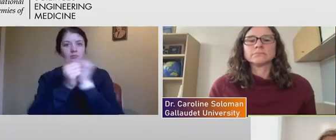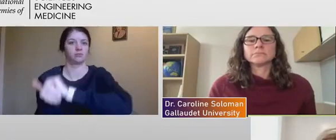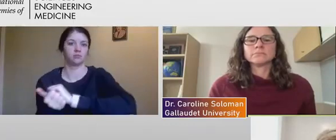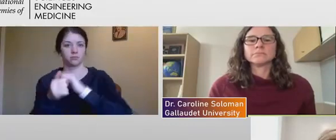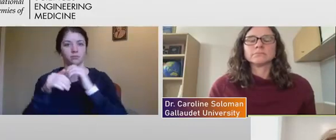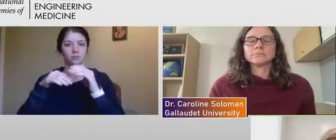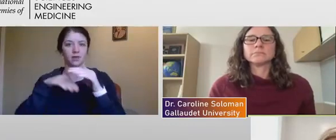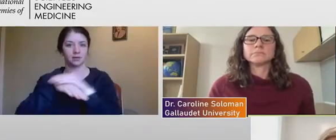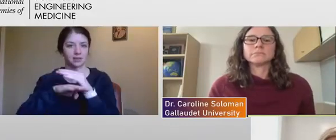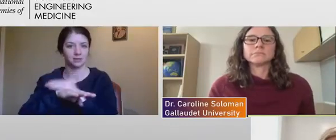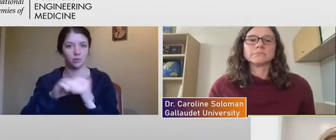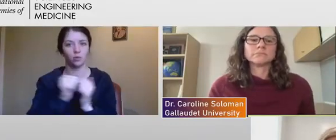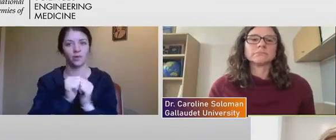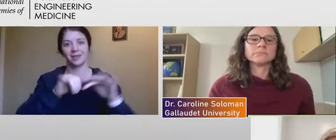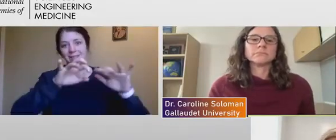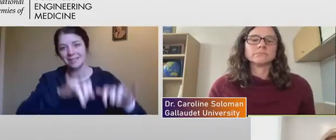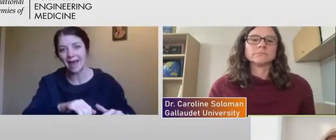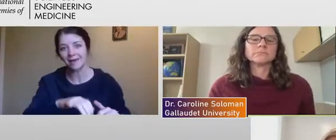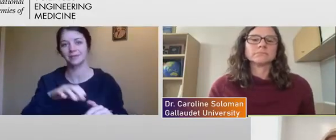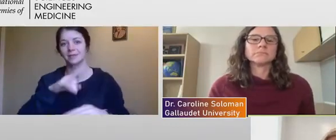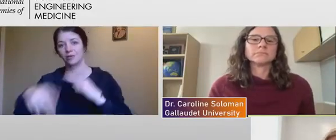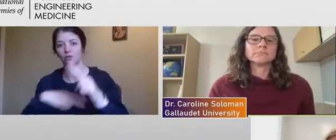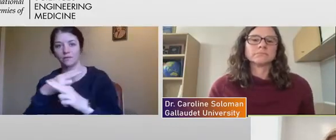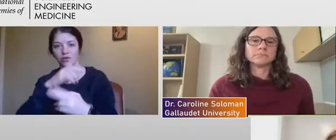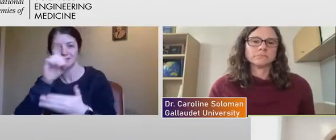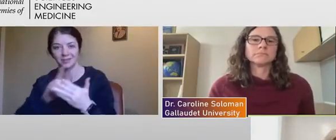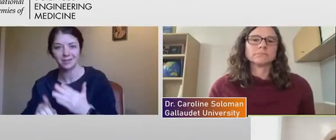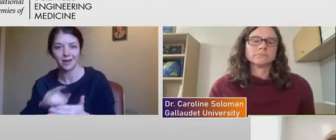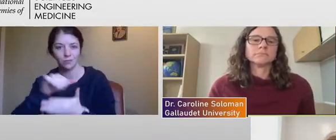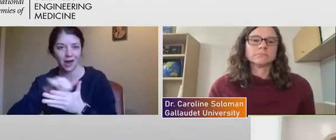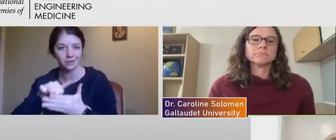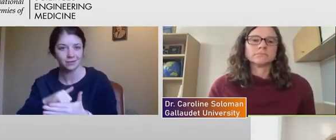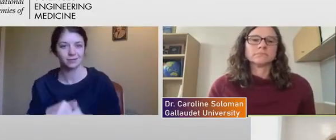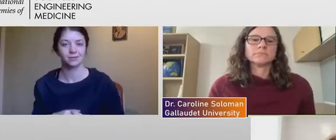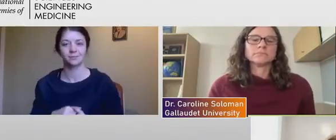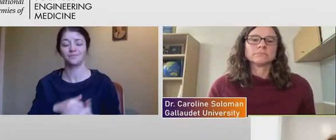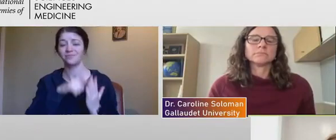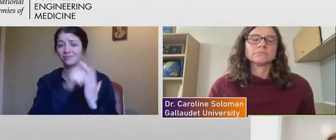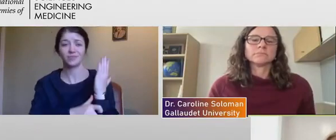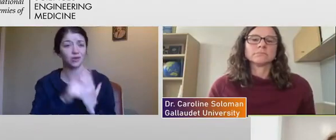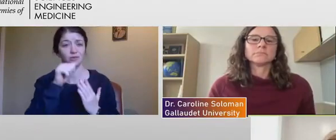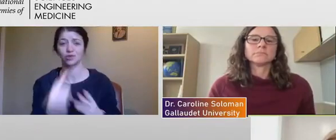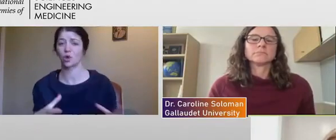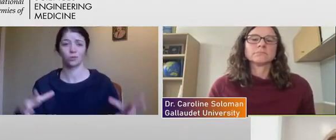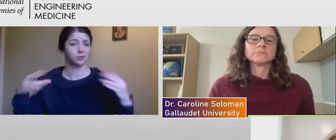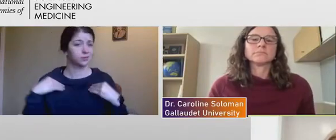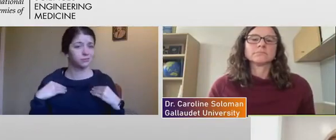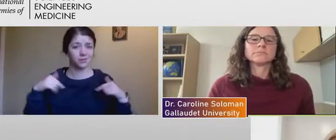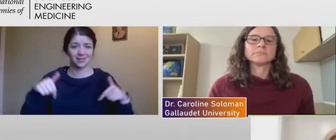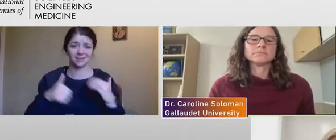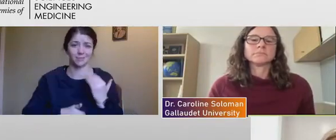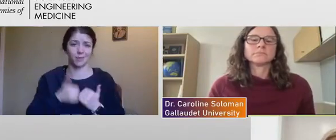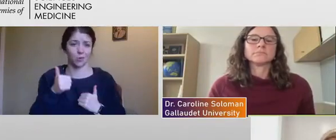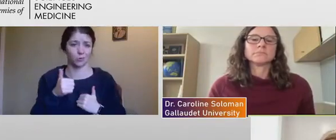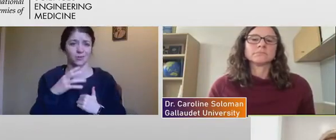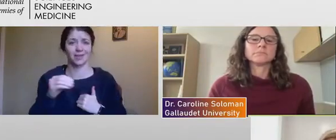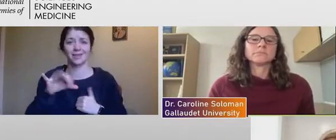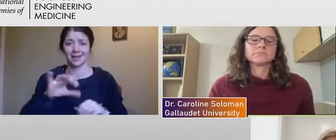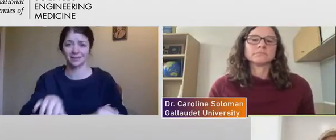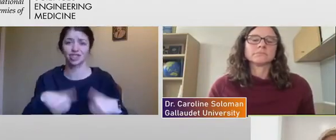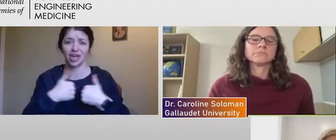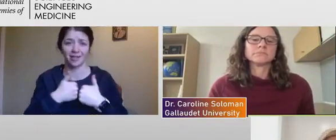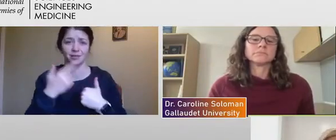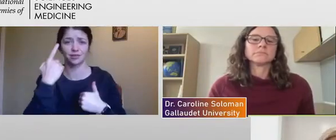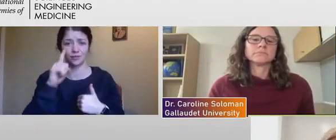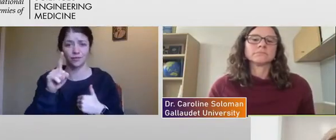universal design practices. Um, journals do not adopt this mostly. And that's a challenge for,